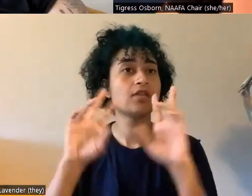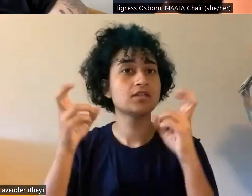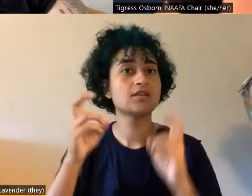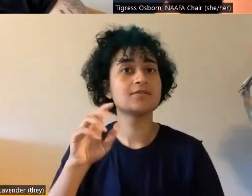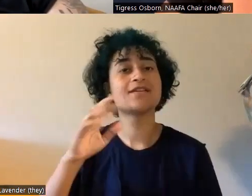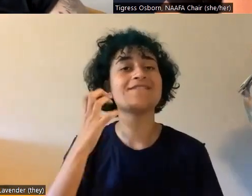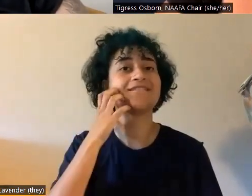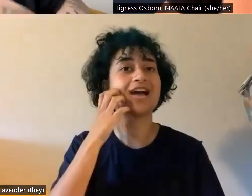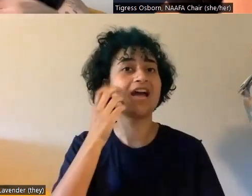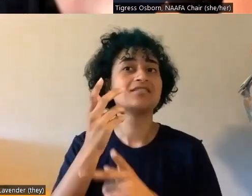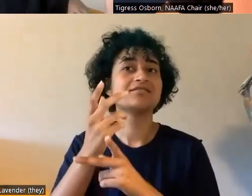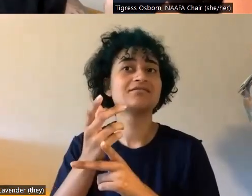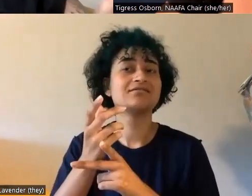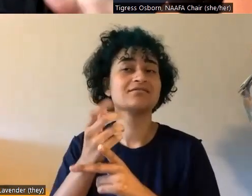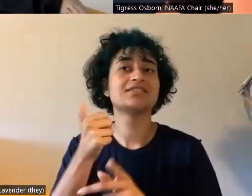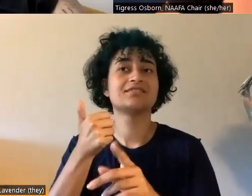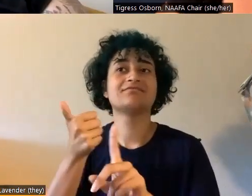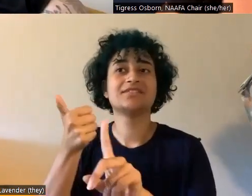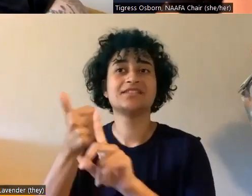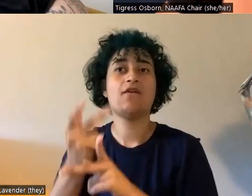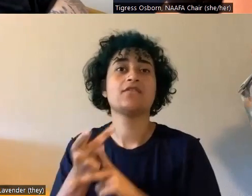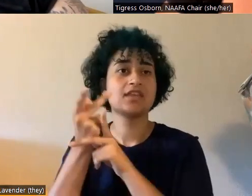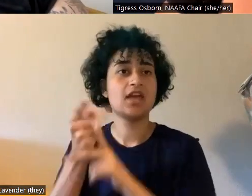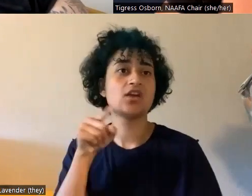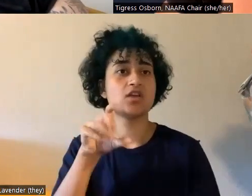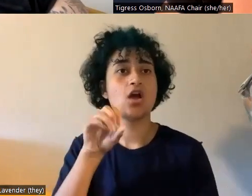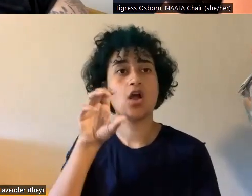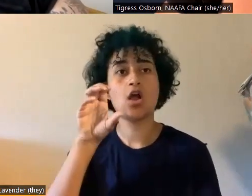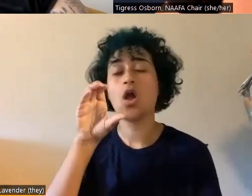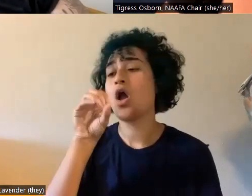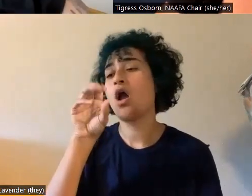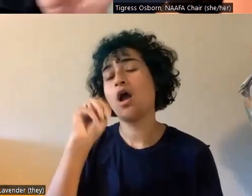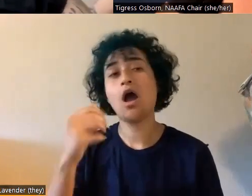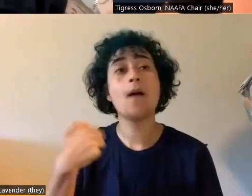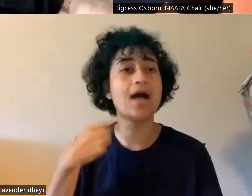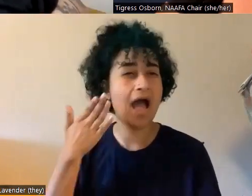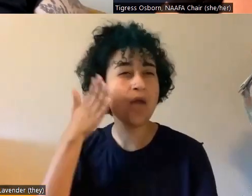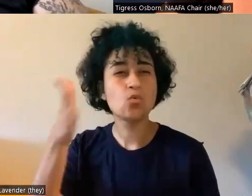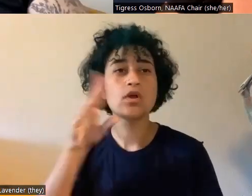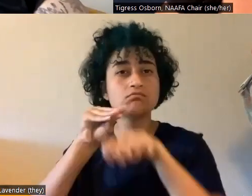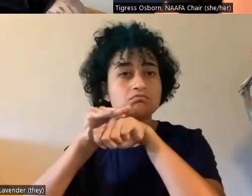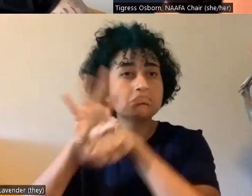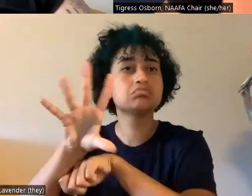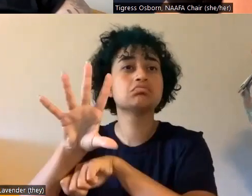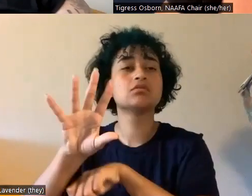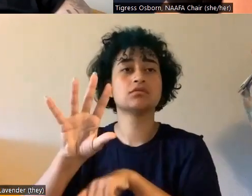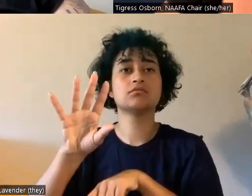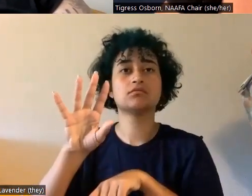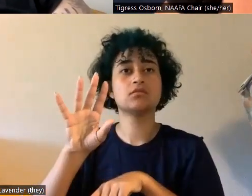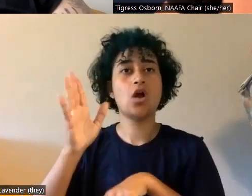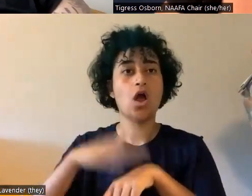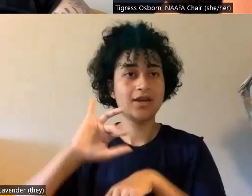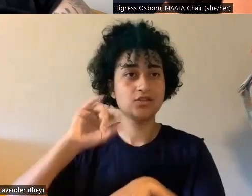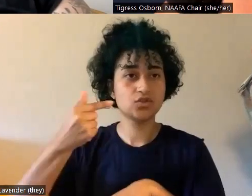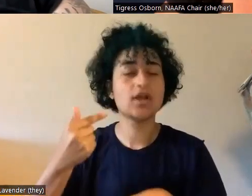I, I'm sure I will blast it on my, um, space and I'll even send y'all a DM so you can put it in the NAFTA